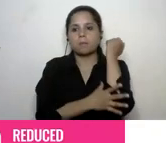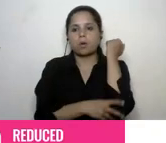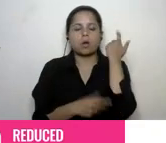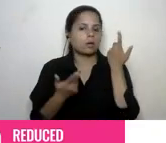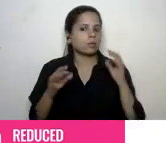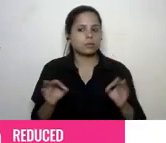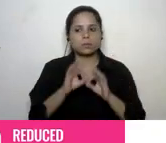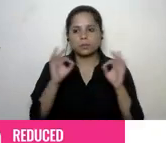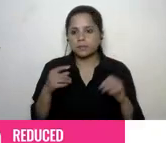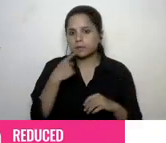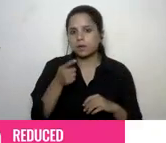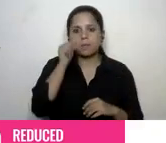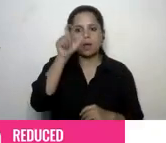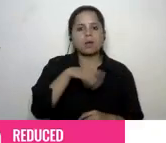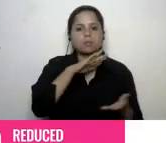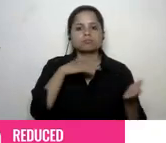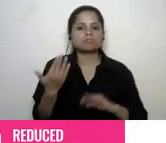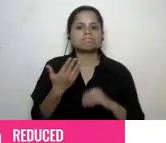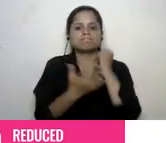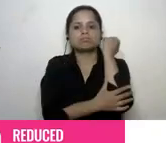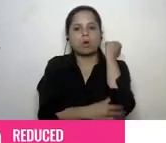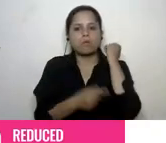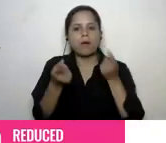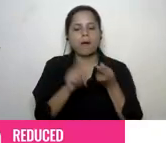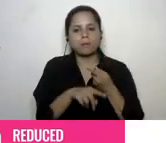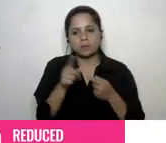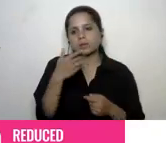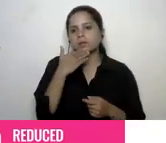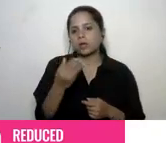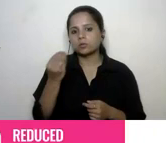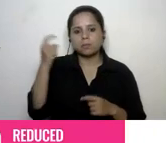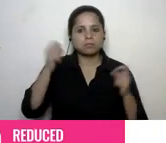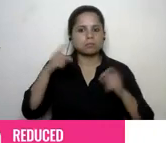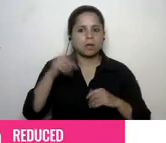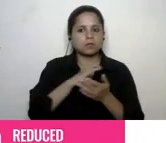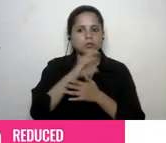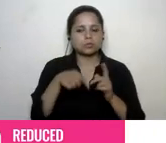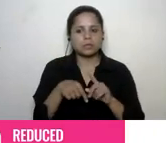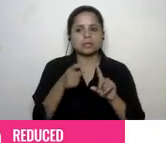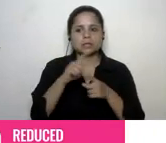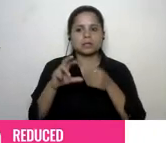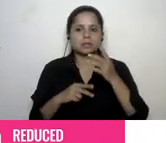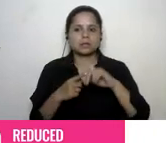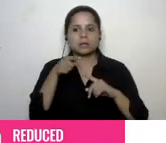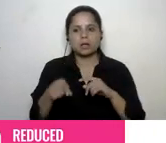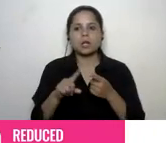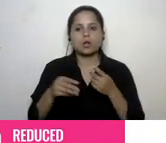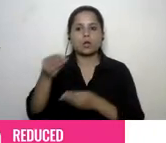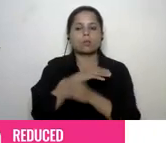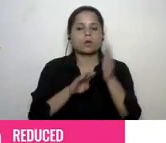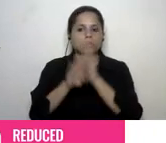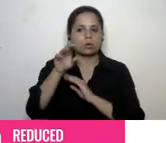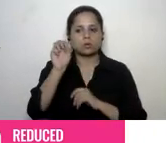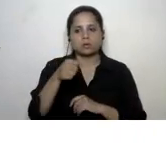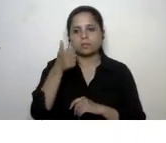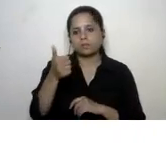because the man actually dies of poverty thank you there are some responses having decent economic growth is one of the answers i'm seeing thank you